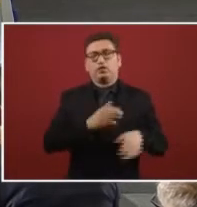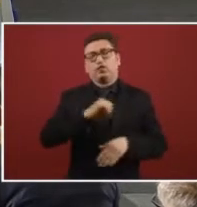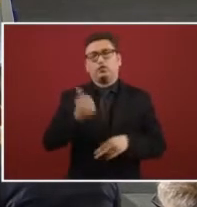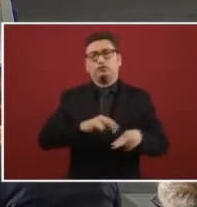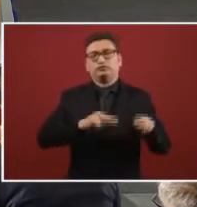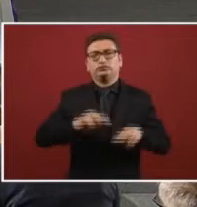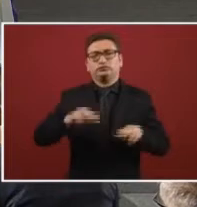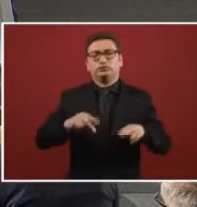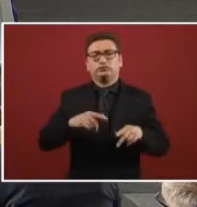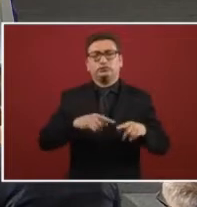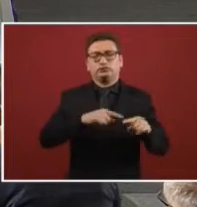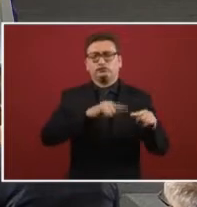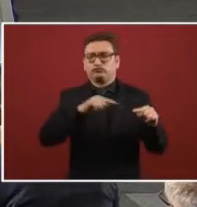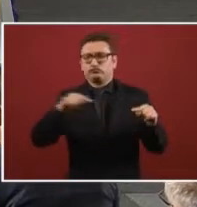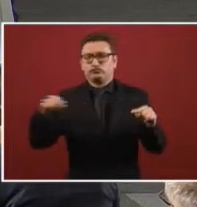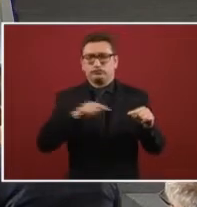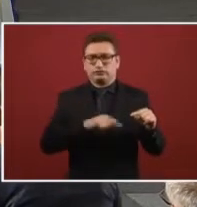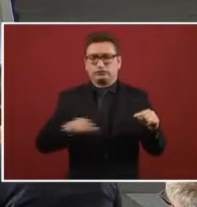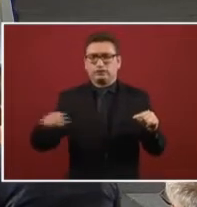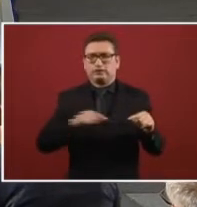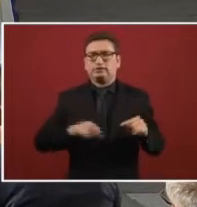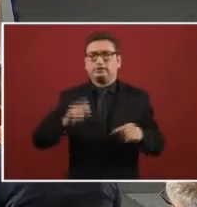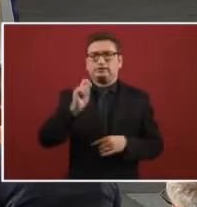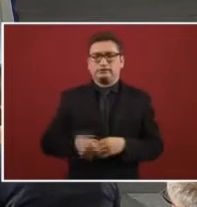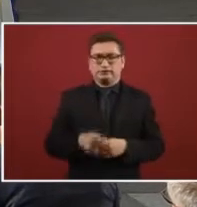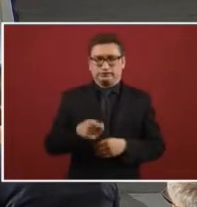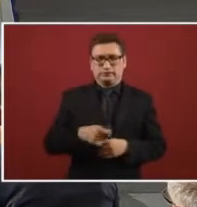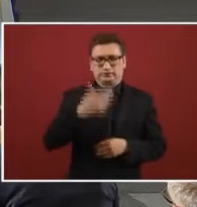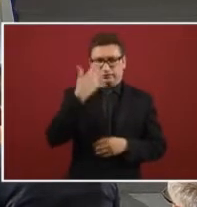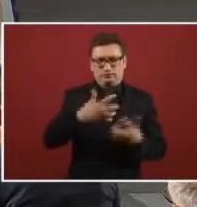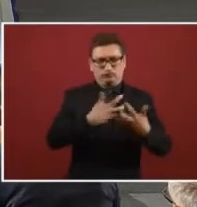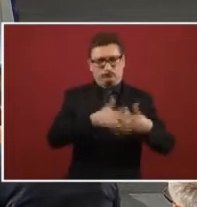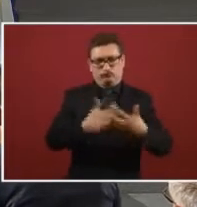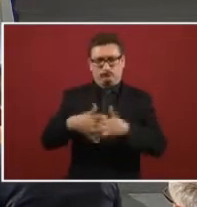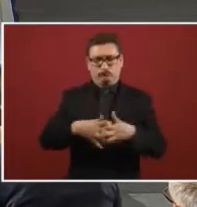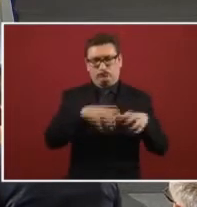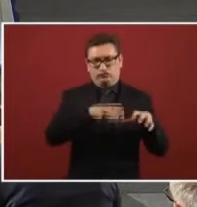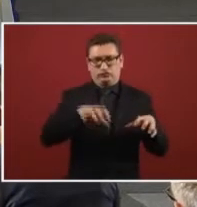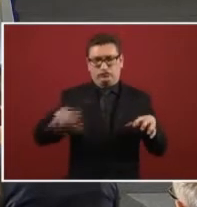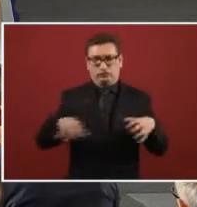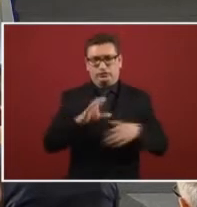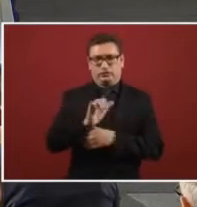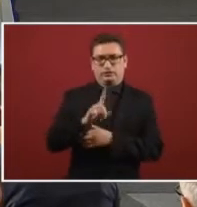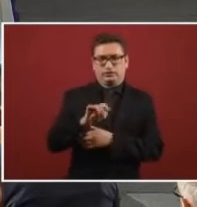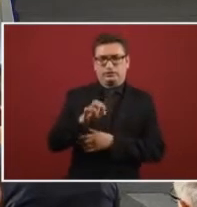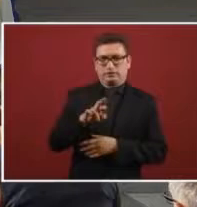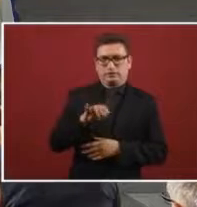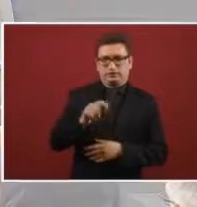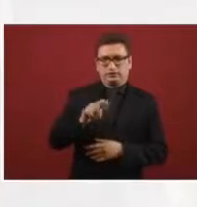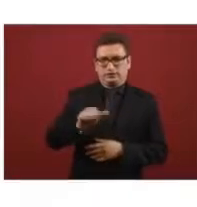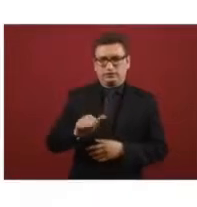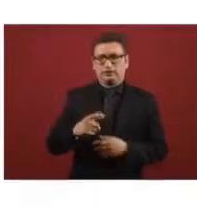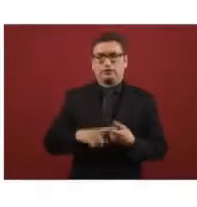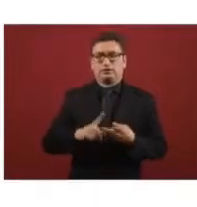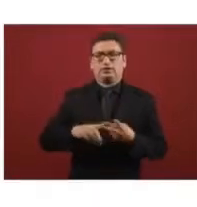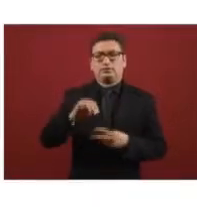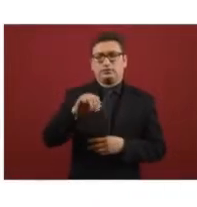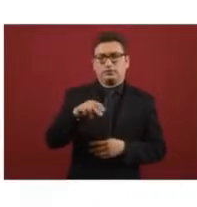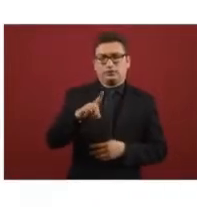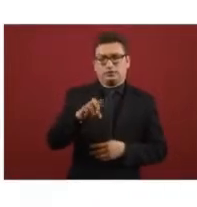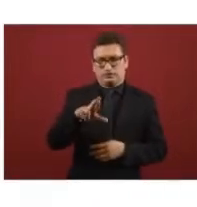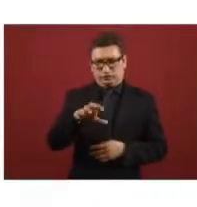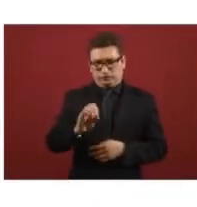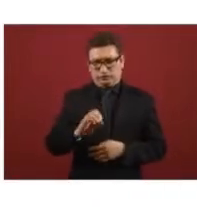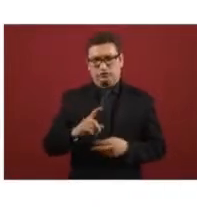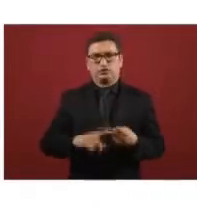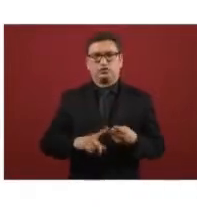next graphic is very general this is refinery by refinery and and